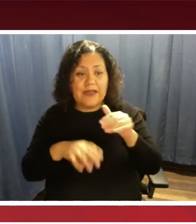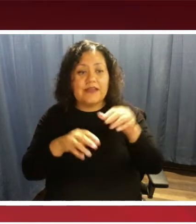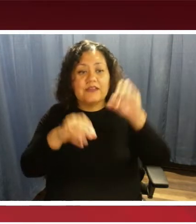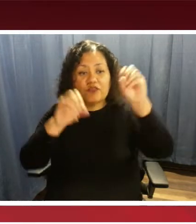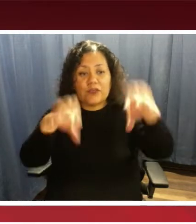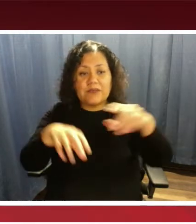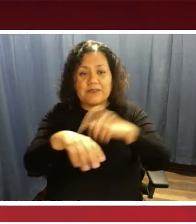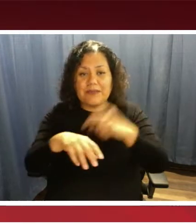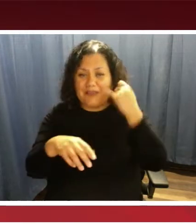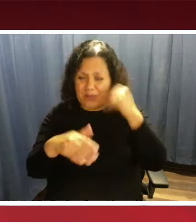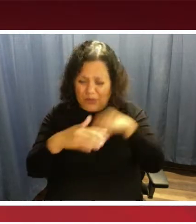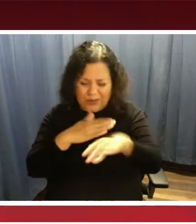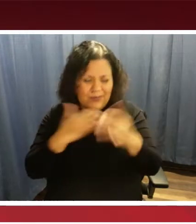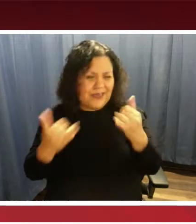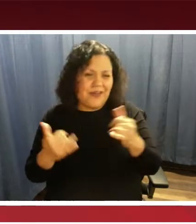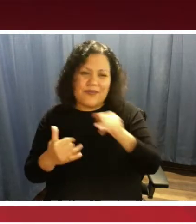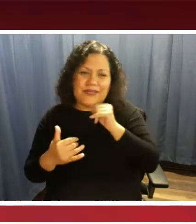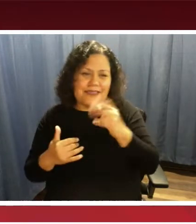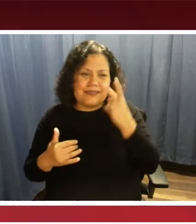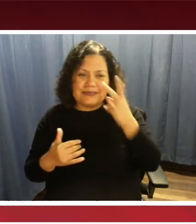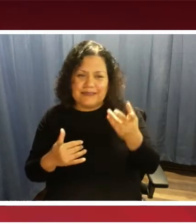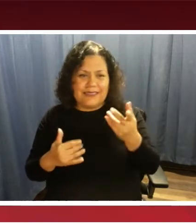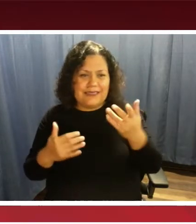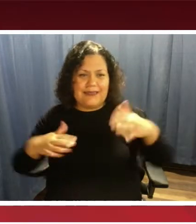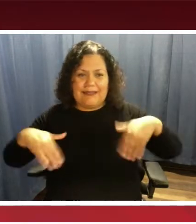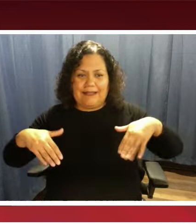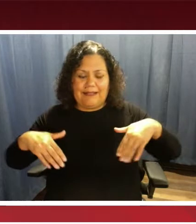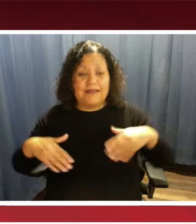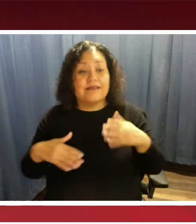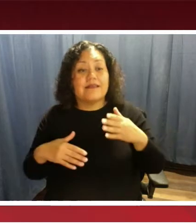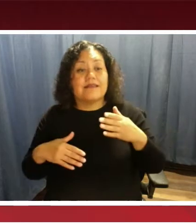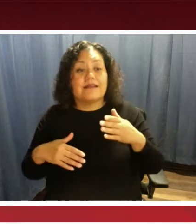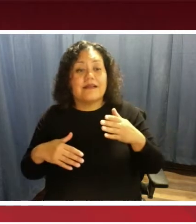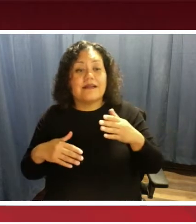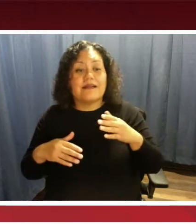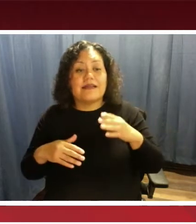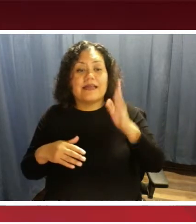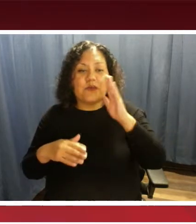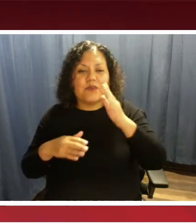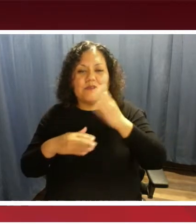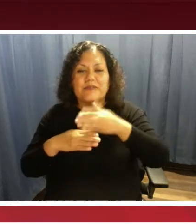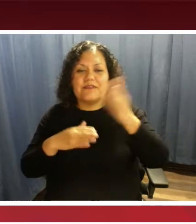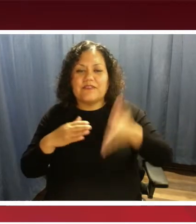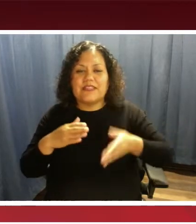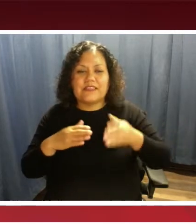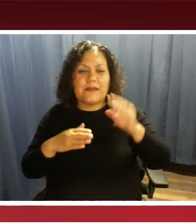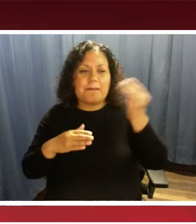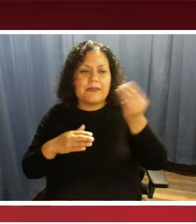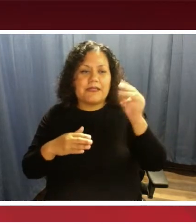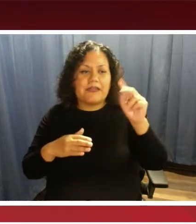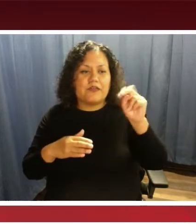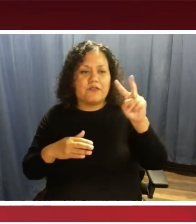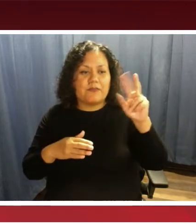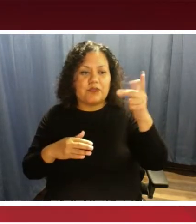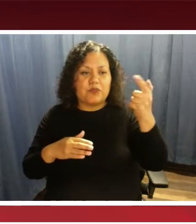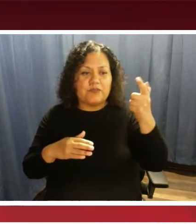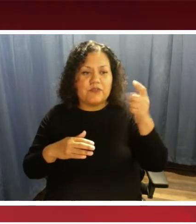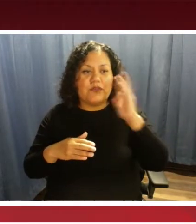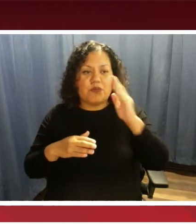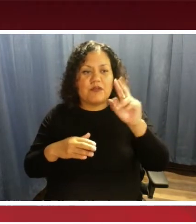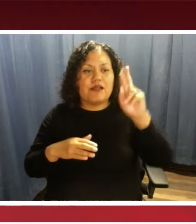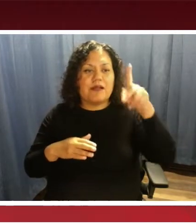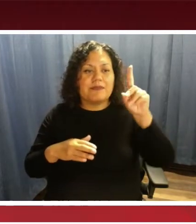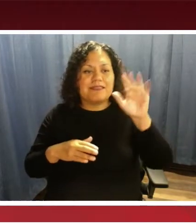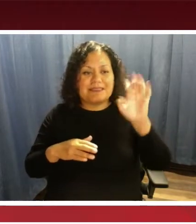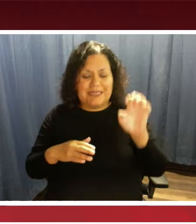right now, it's not going to be there. The update will be completed by Monday, November 21st. So once VOS is